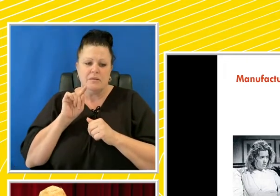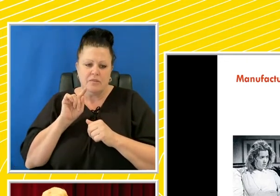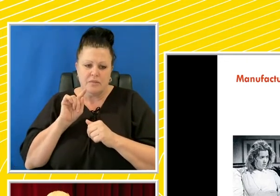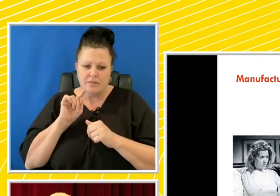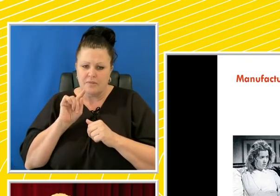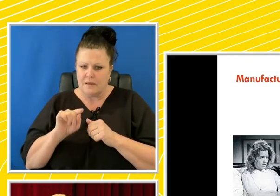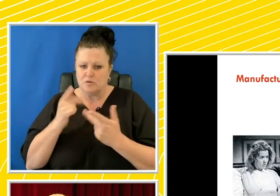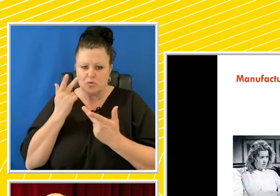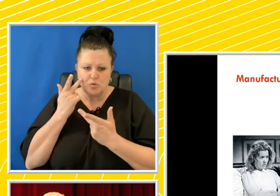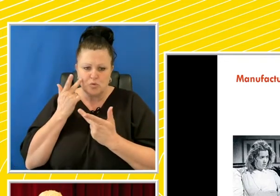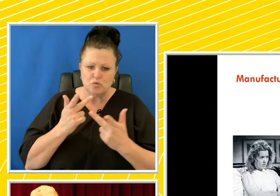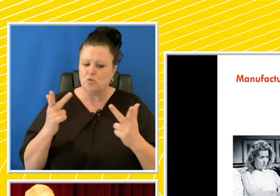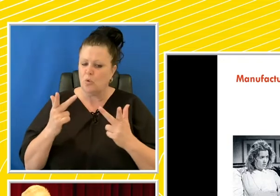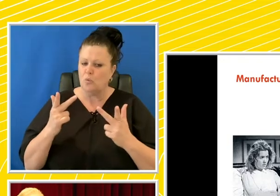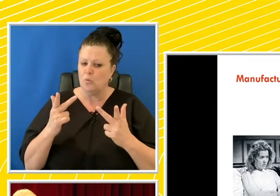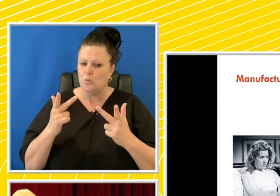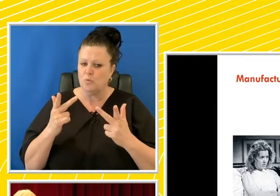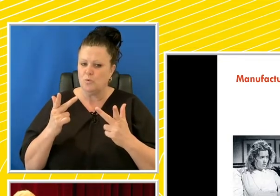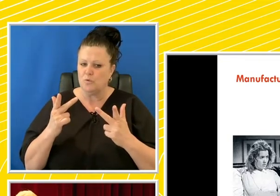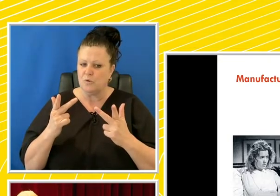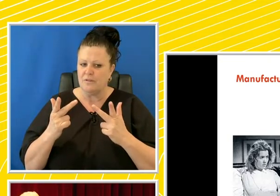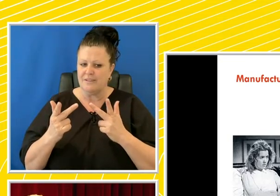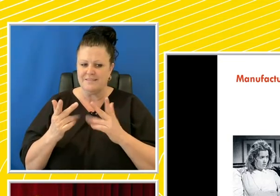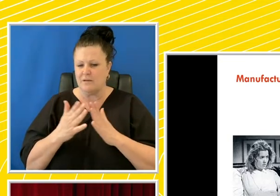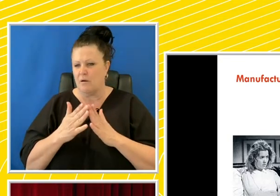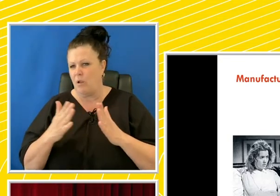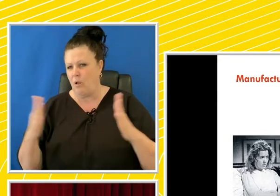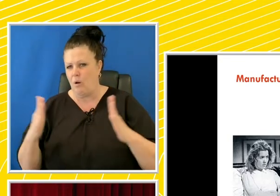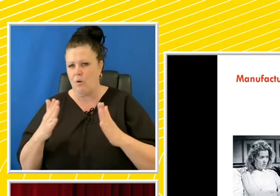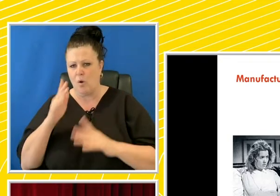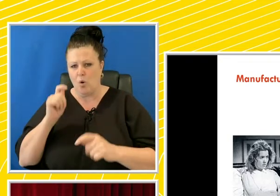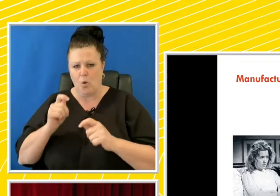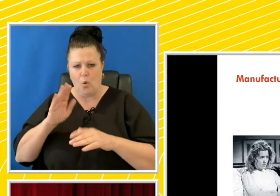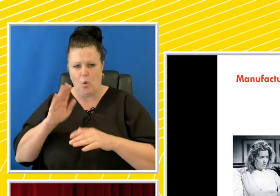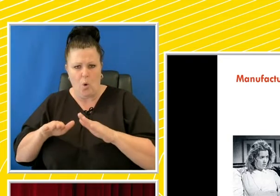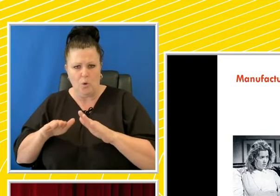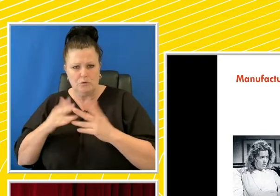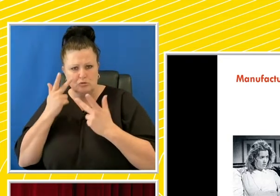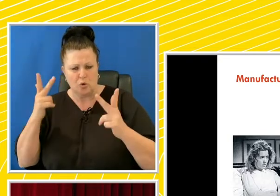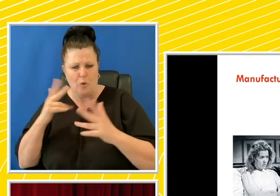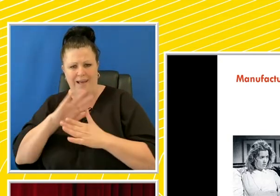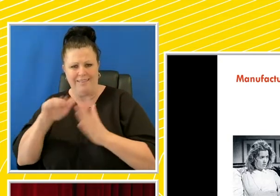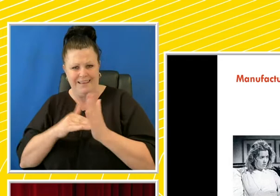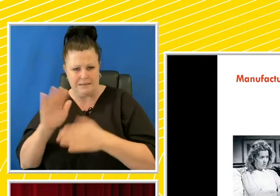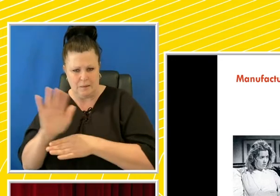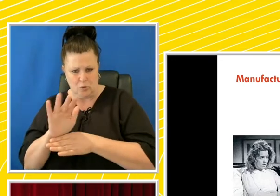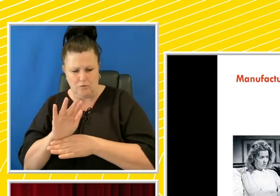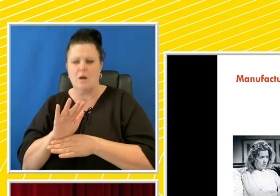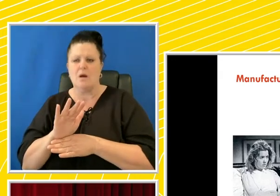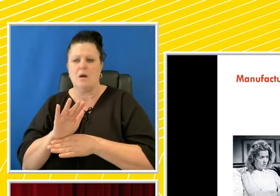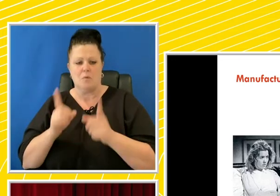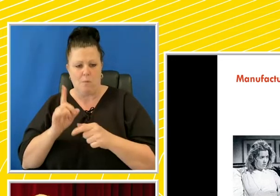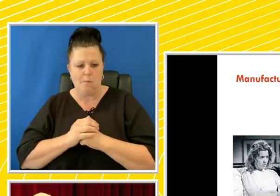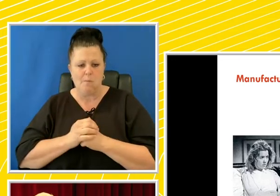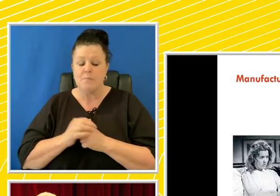his dramatic monologue in the internally long court scene at the end of this film. This narrative structure is identical